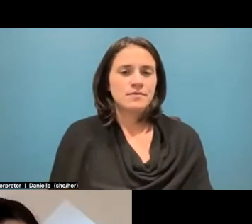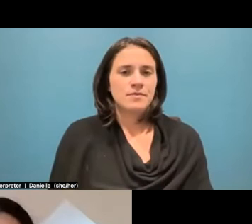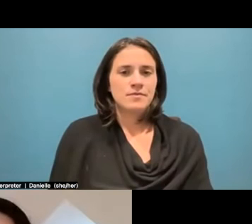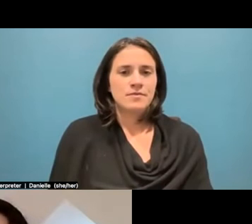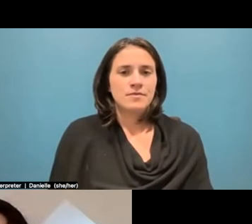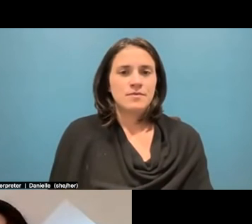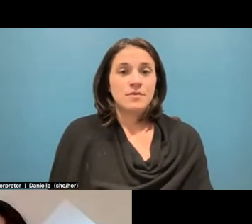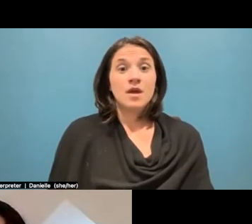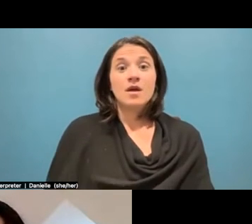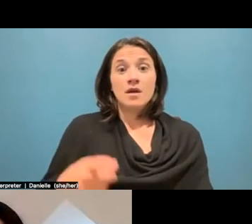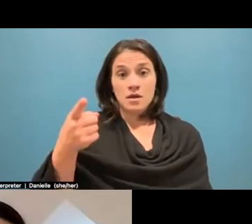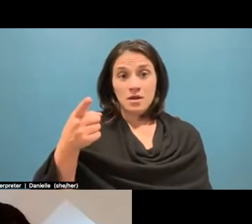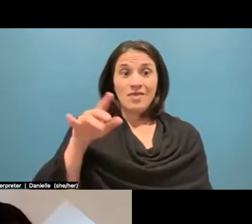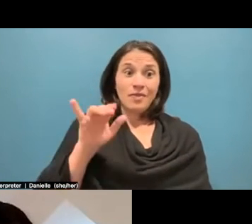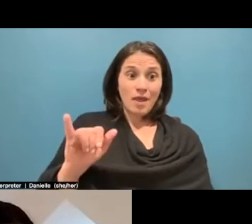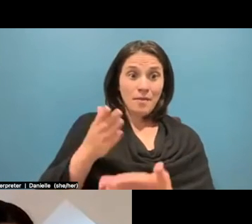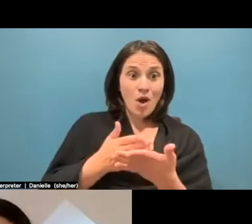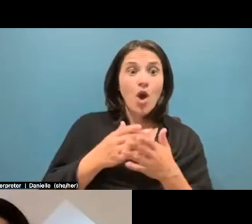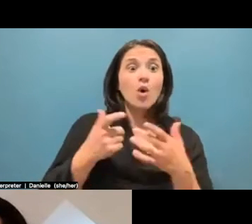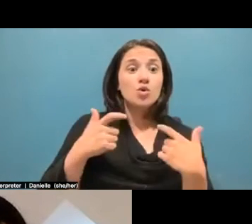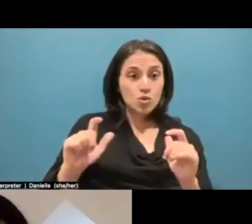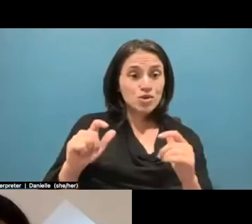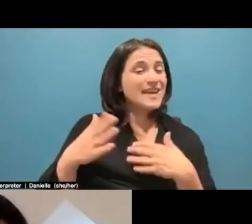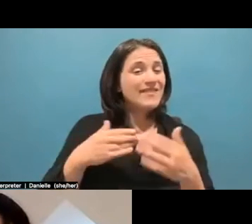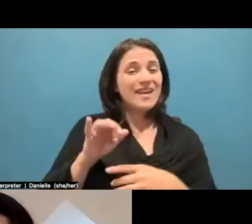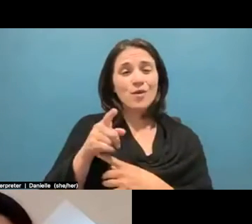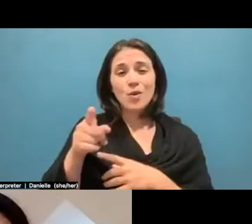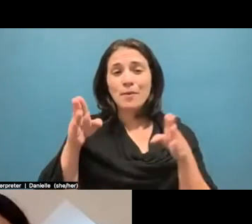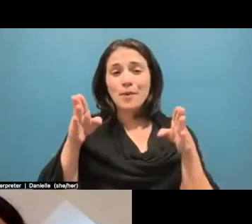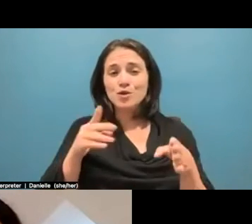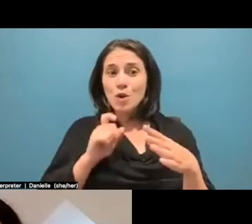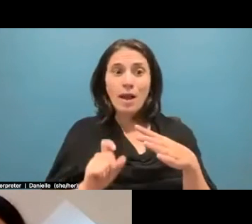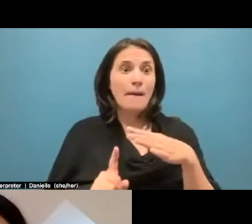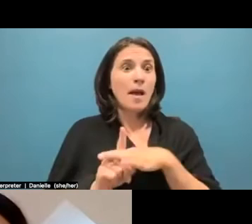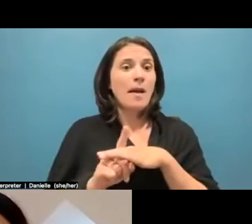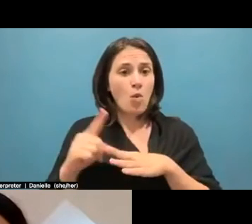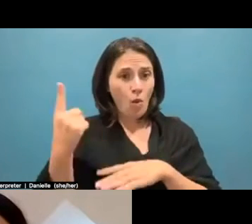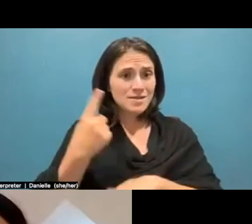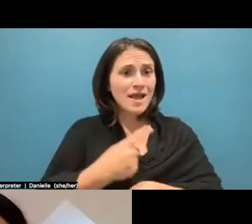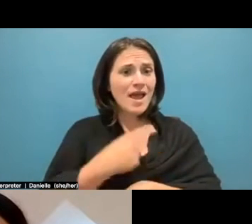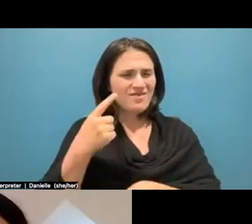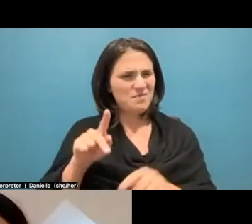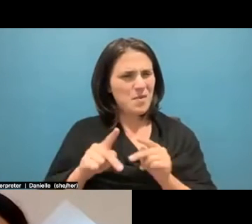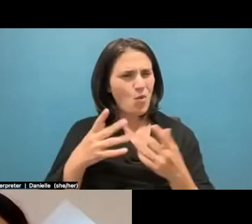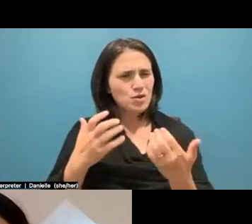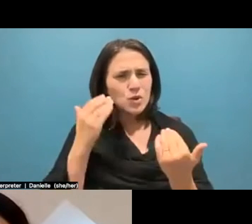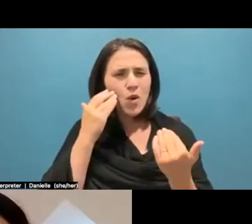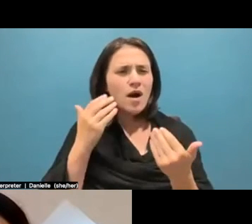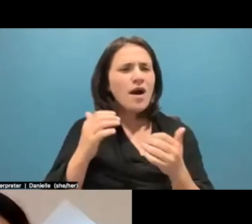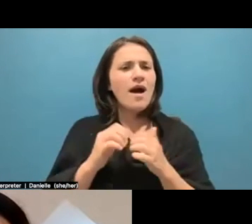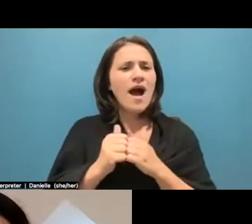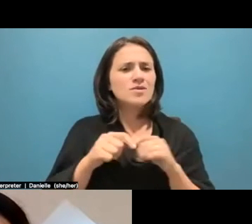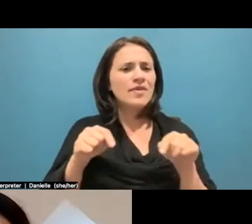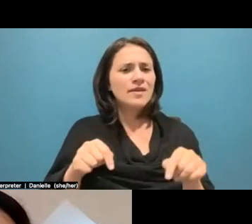That piece is huge because even if you're coming in and you're spending time for a day, people want to know how, how does this help my